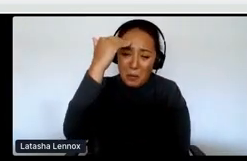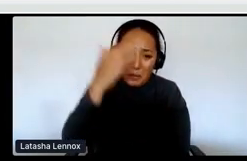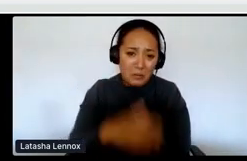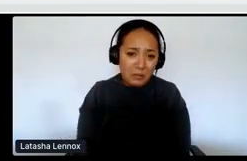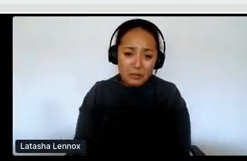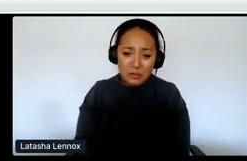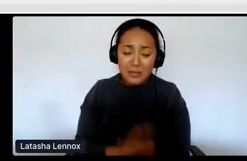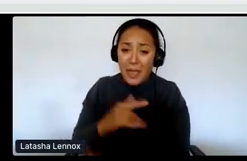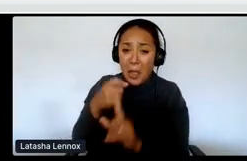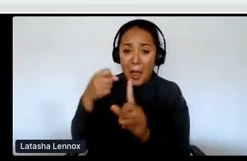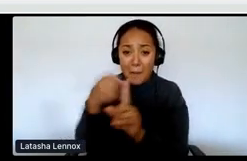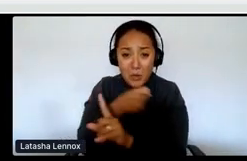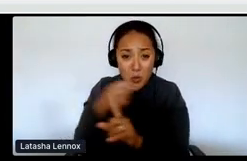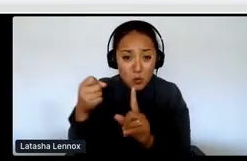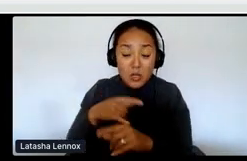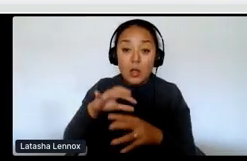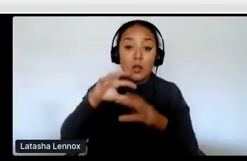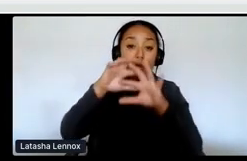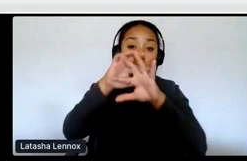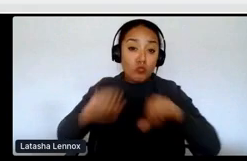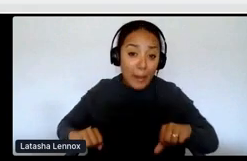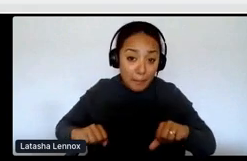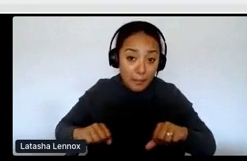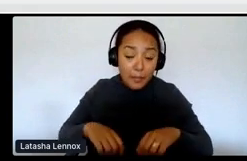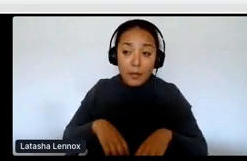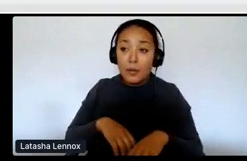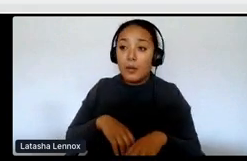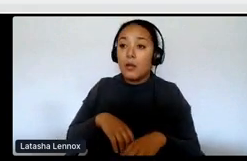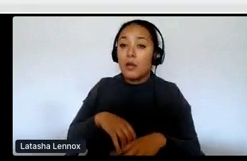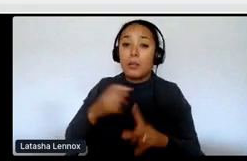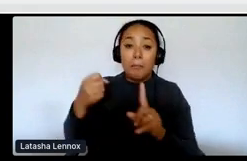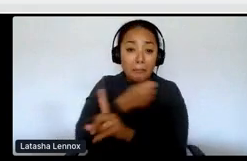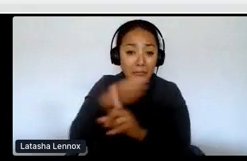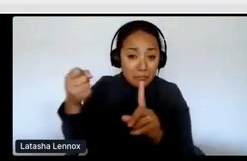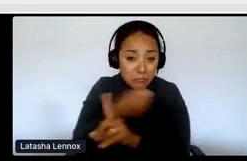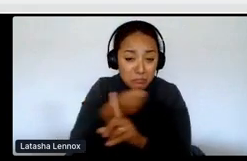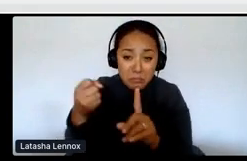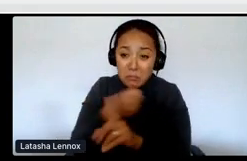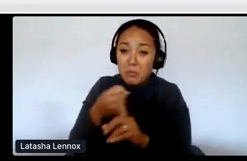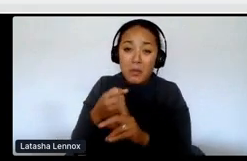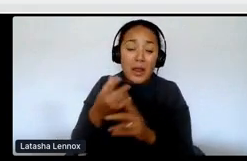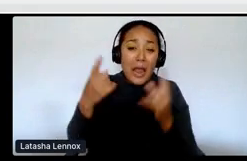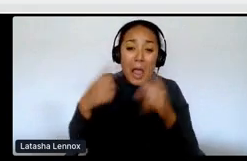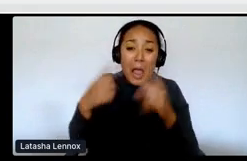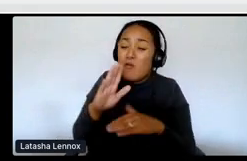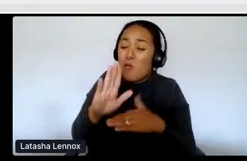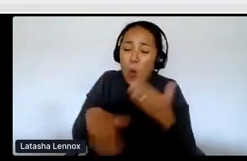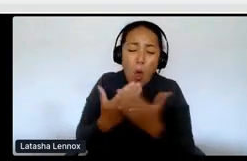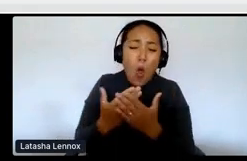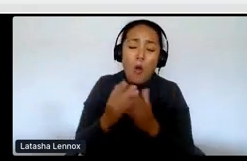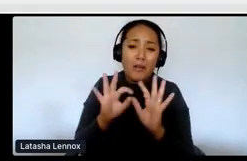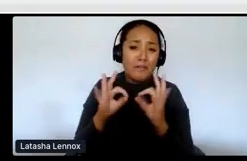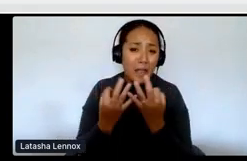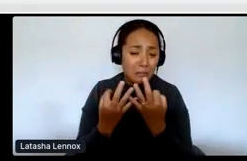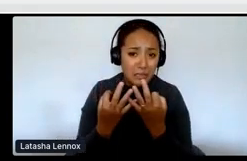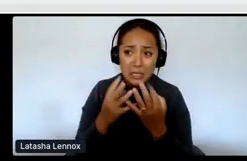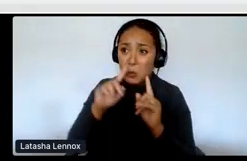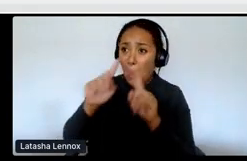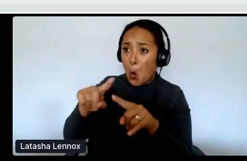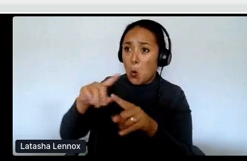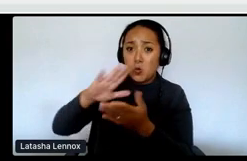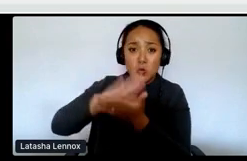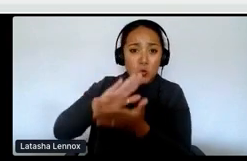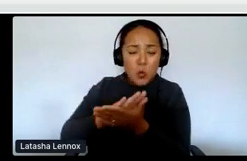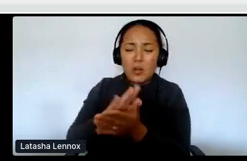abuse and the rape and the beatings, um, which happened to all of our family members, um, going to these schools. It was a